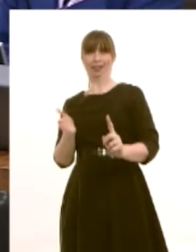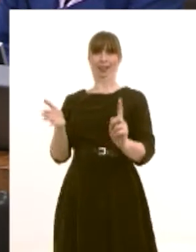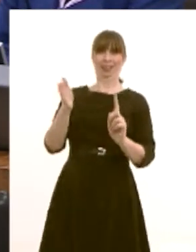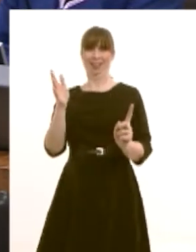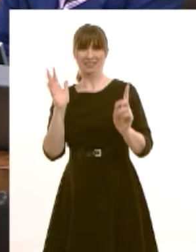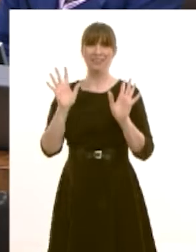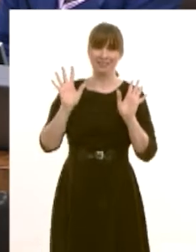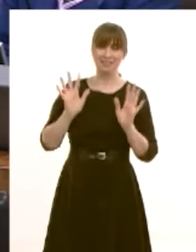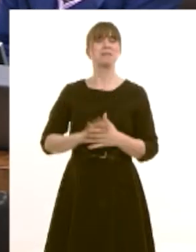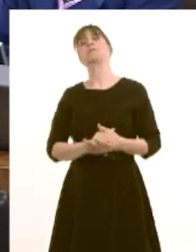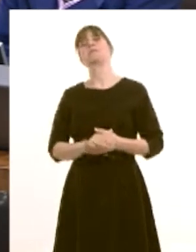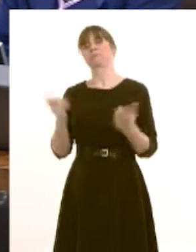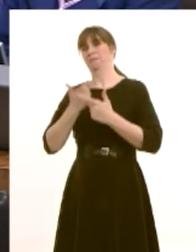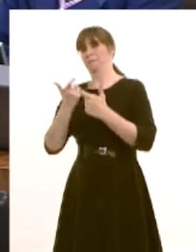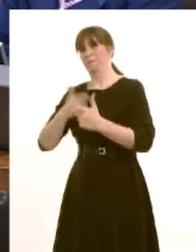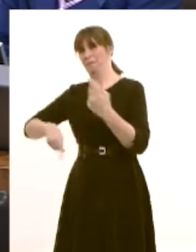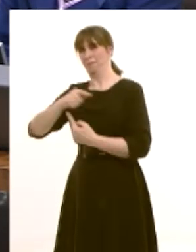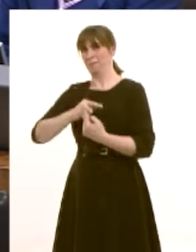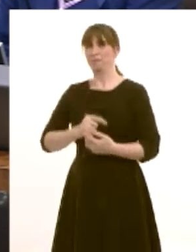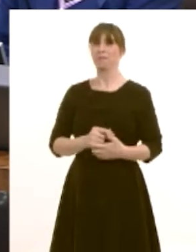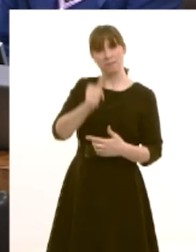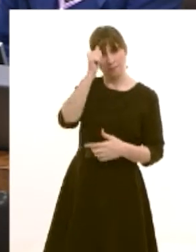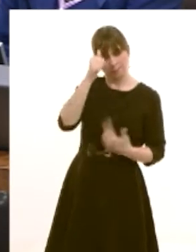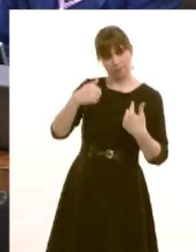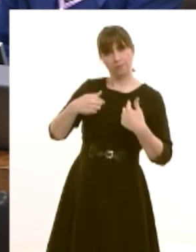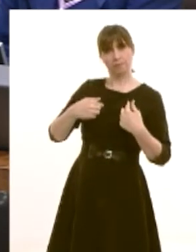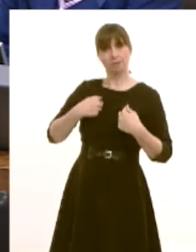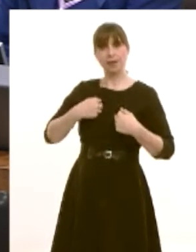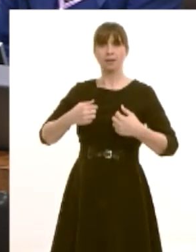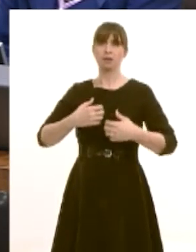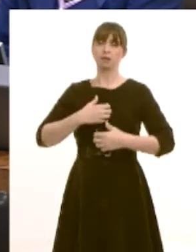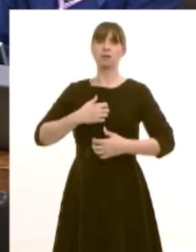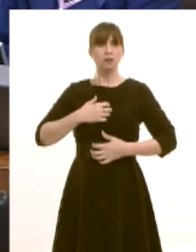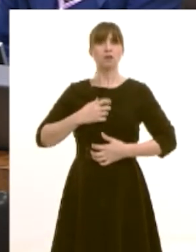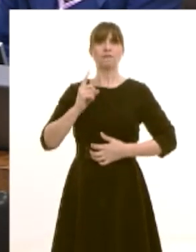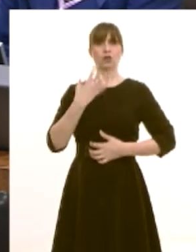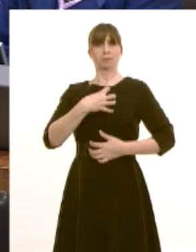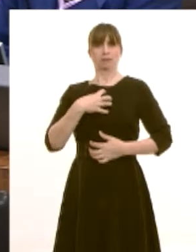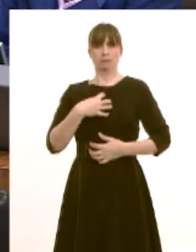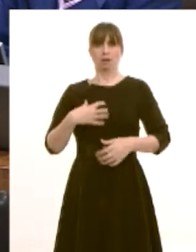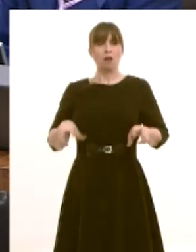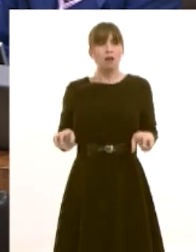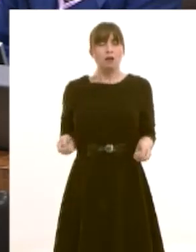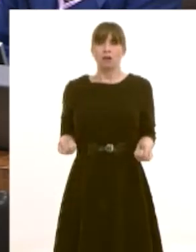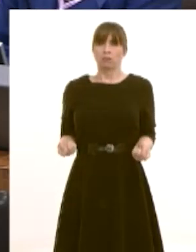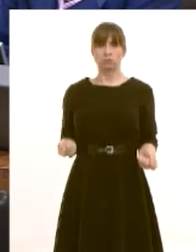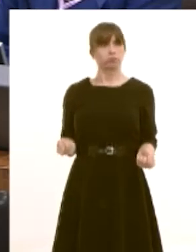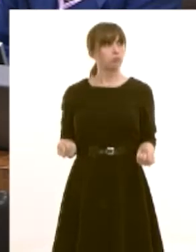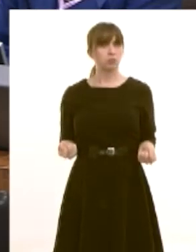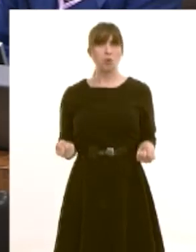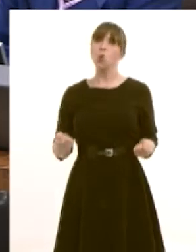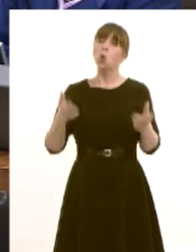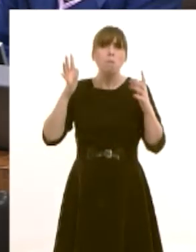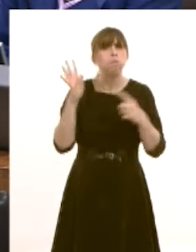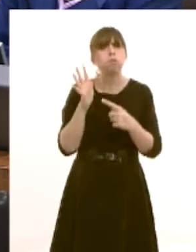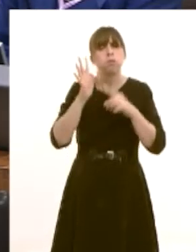that uh when somebody stands in my position uh then it is hugely important to be tested